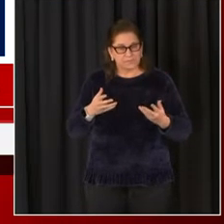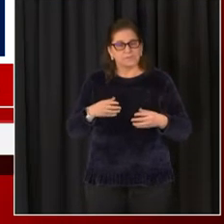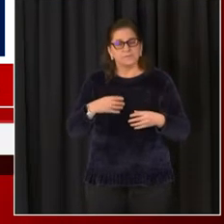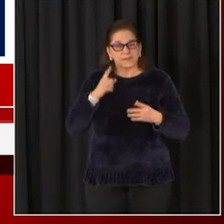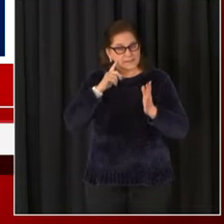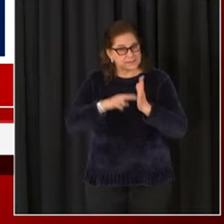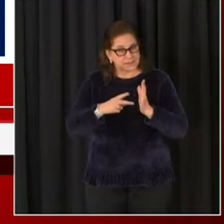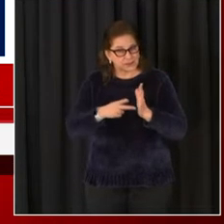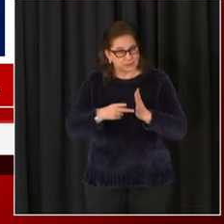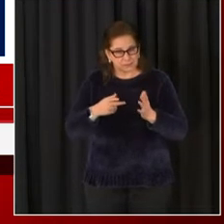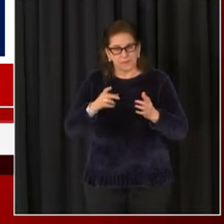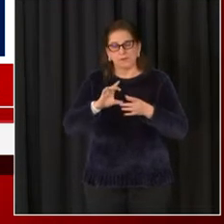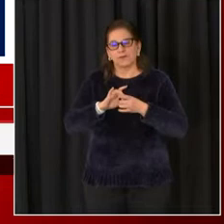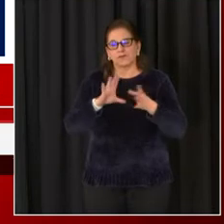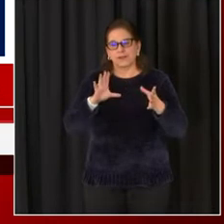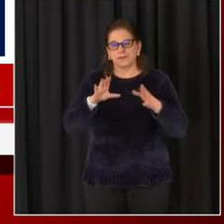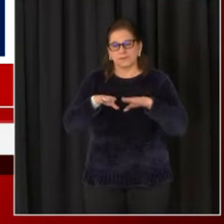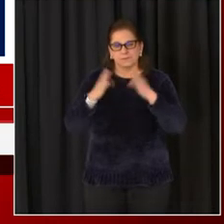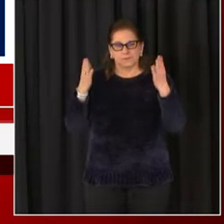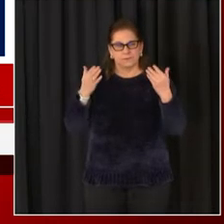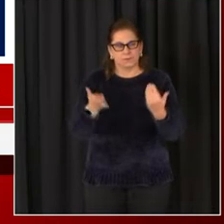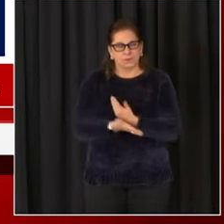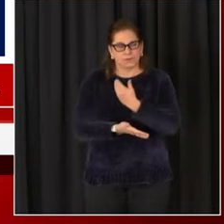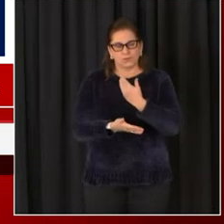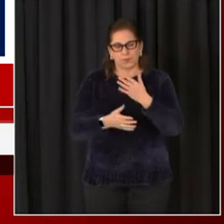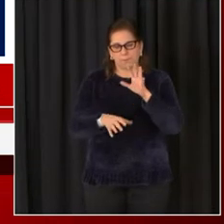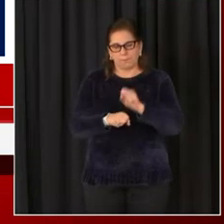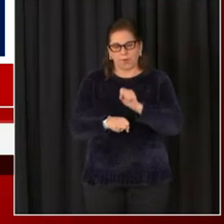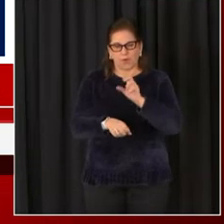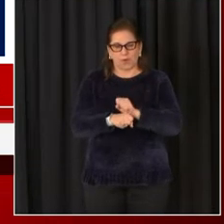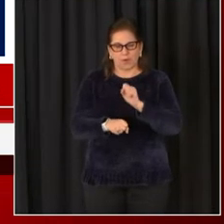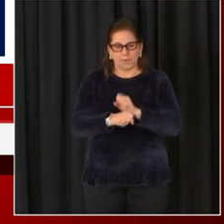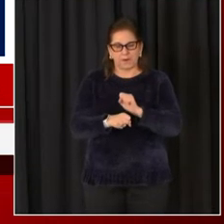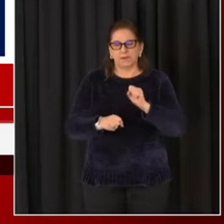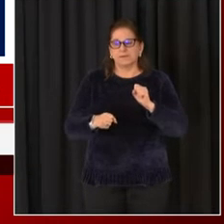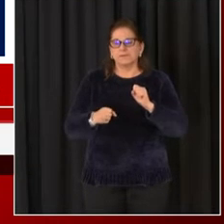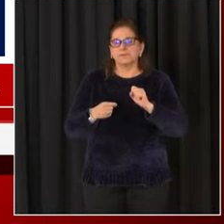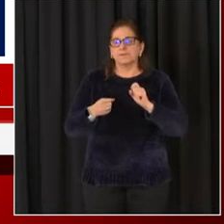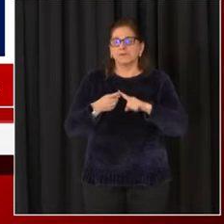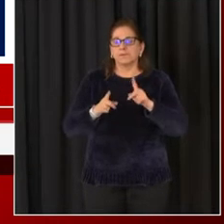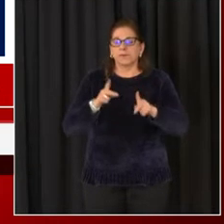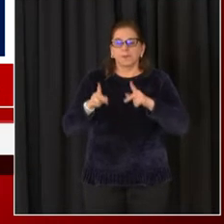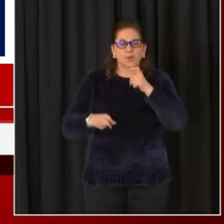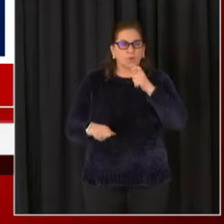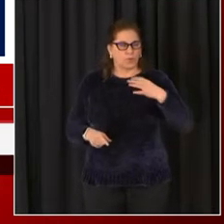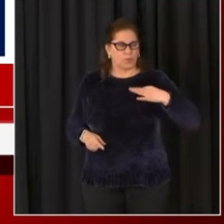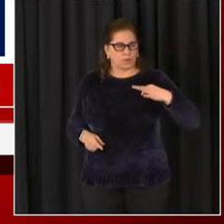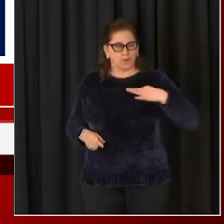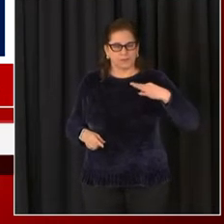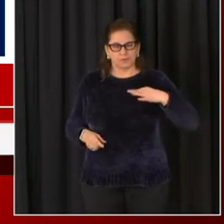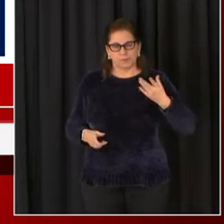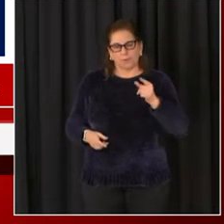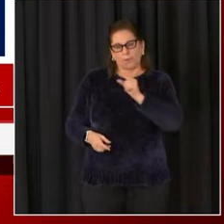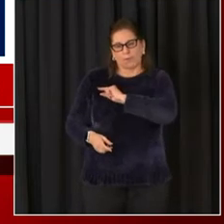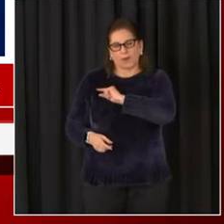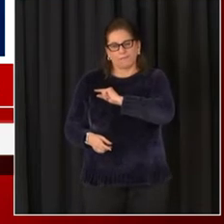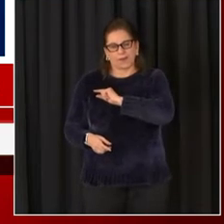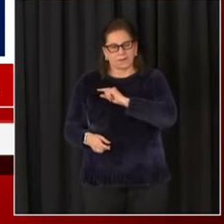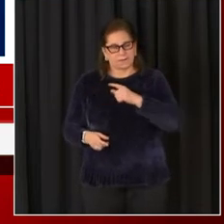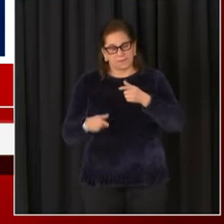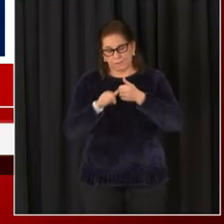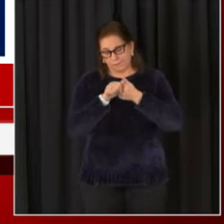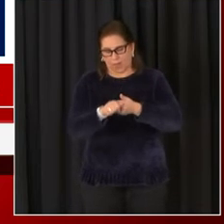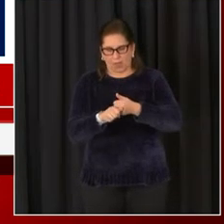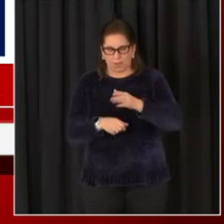on Thursday at 9 a.m. to eligible residents in priority zip codes, and Friday at 9 a.m.